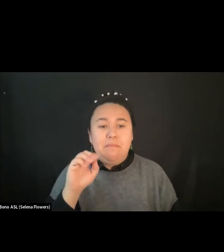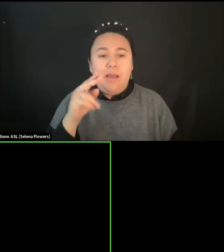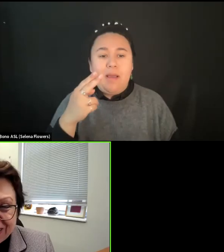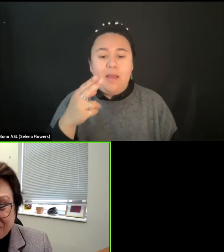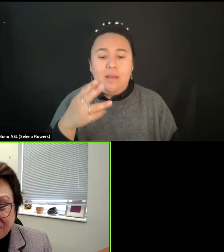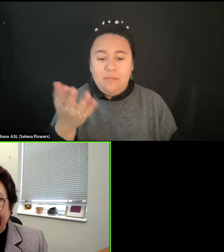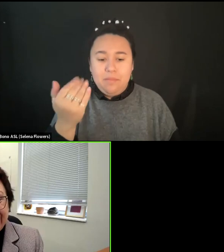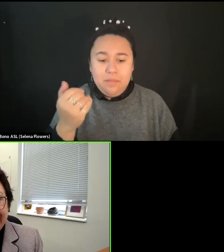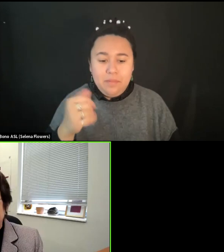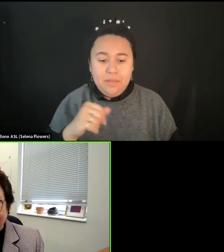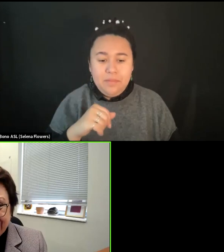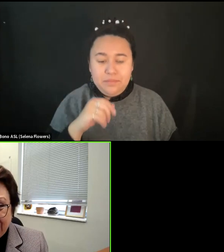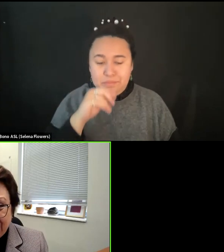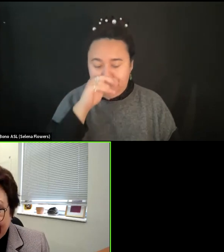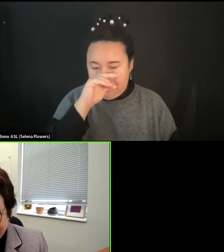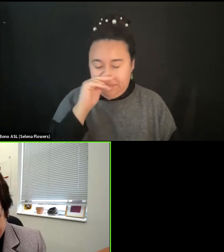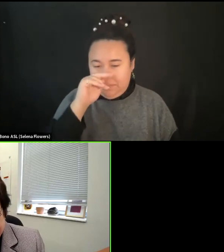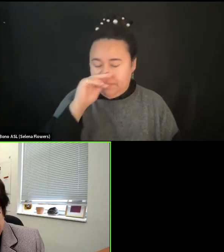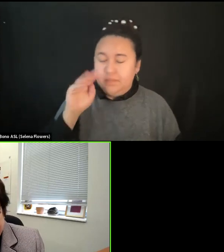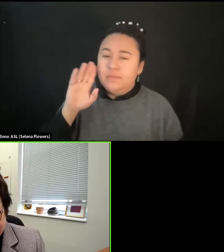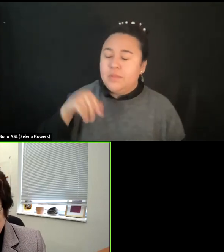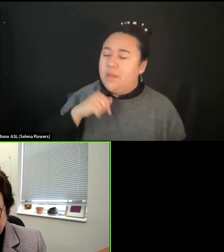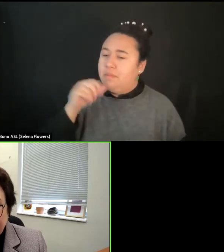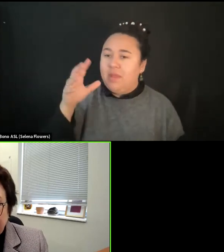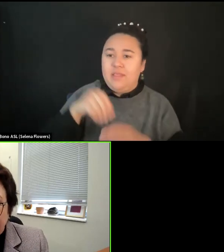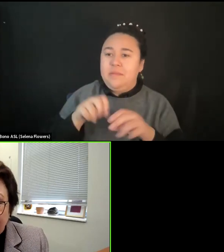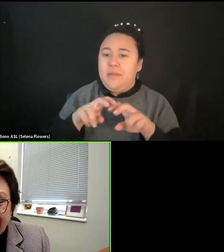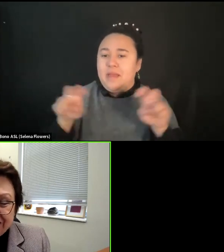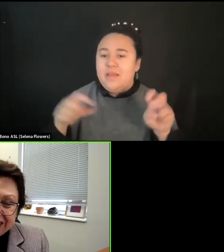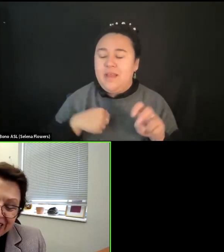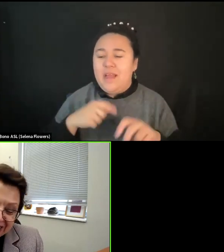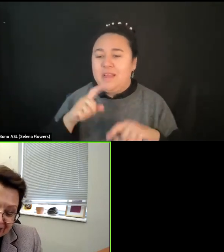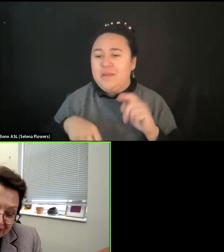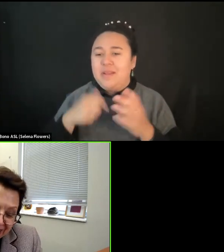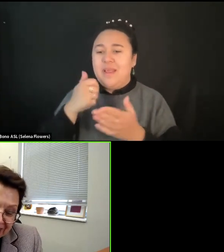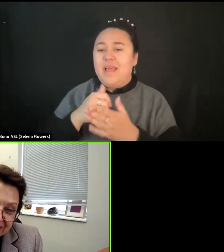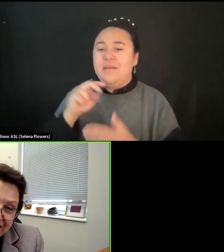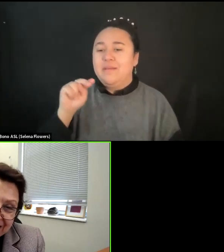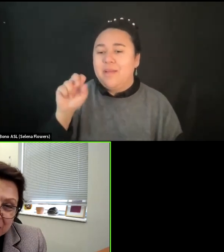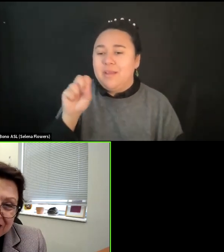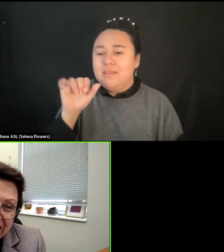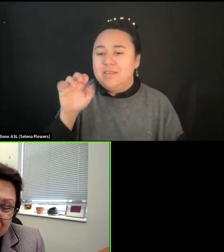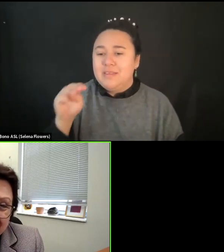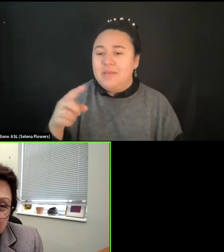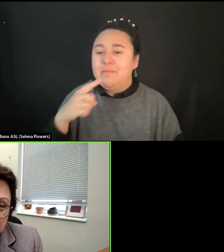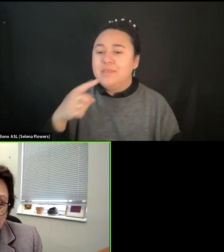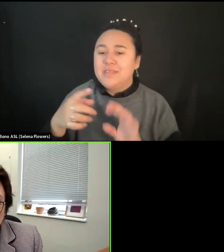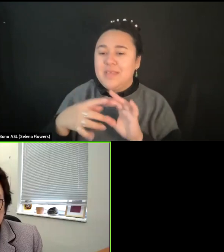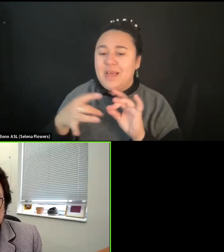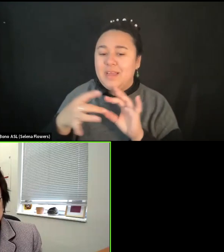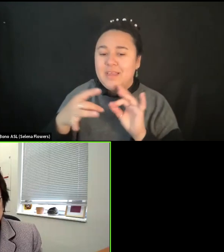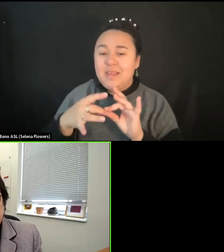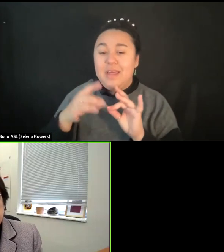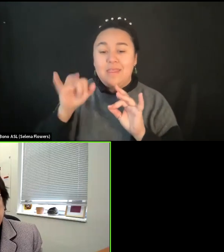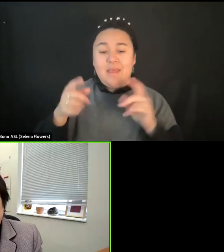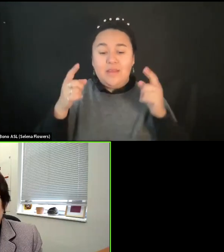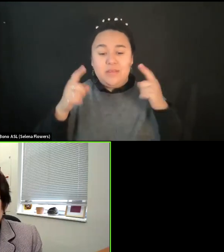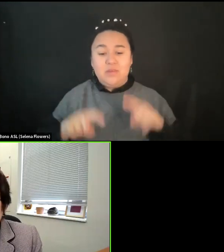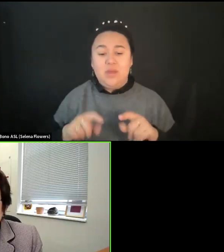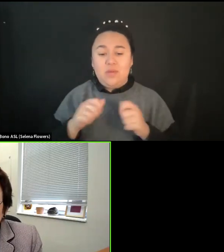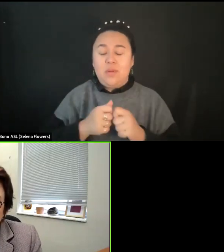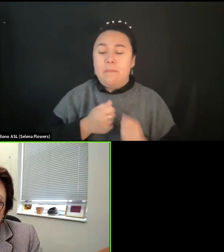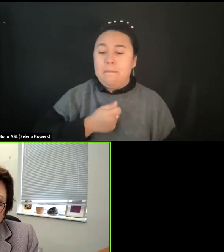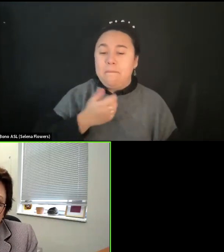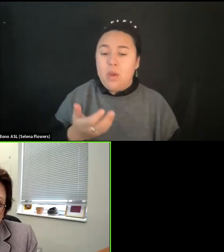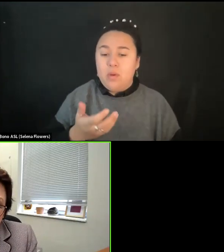to be on the panel, but I couldn't help as Nassim was talking. See, that's what happened with poetry too.